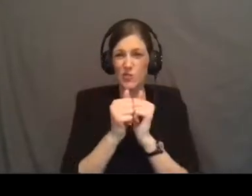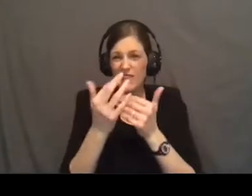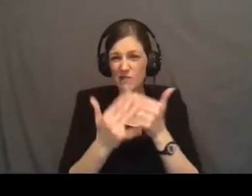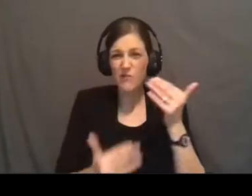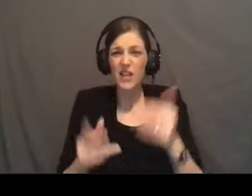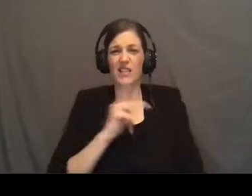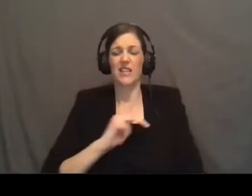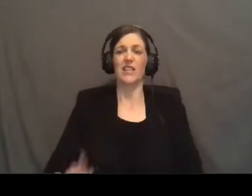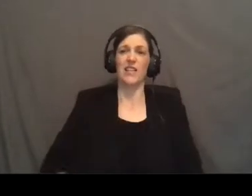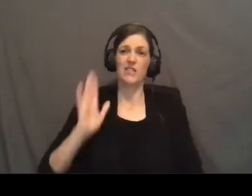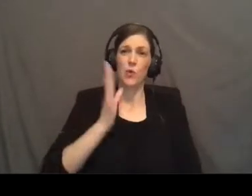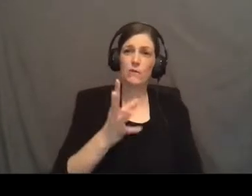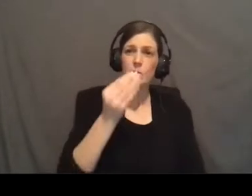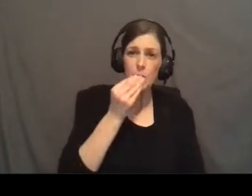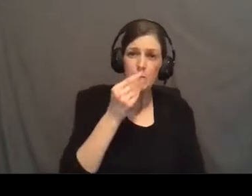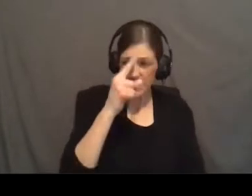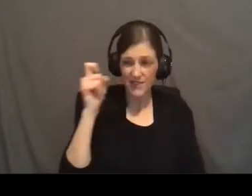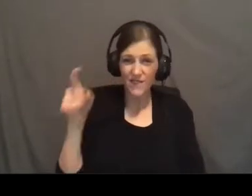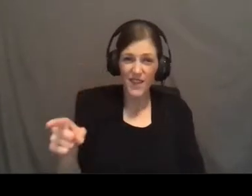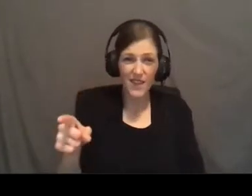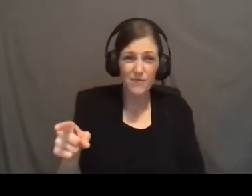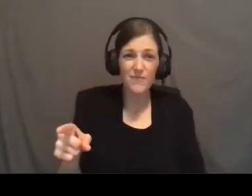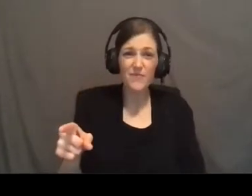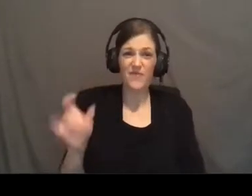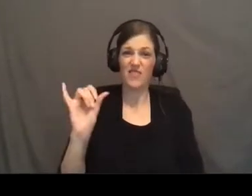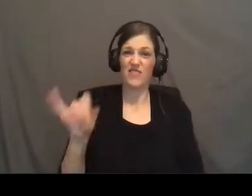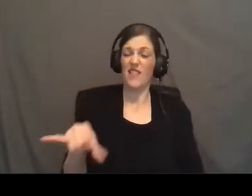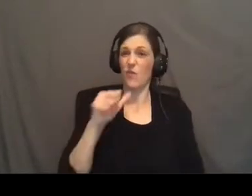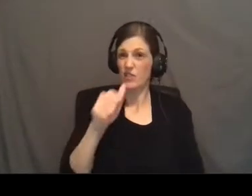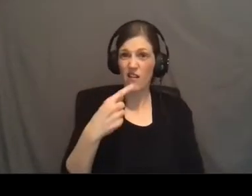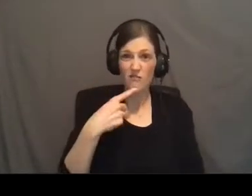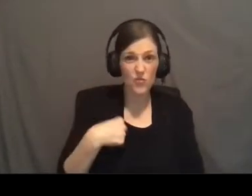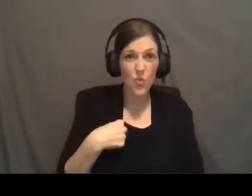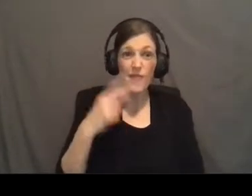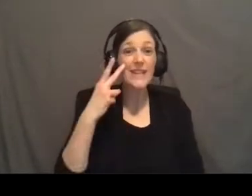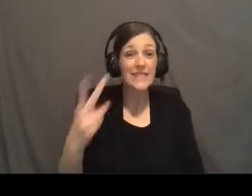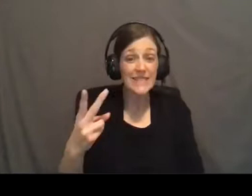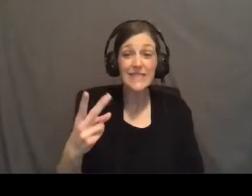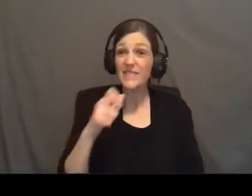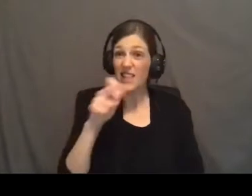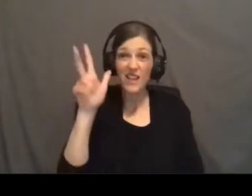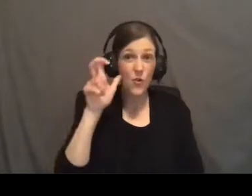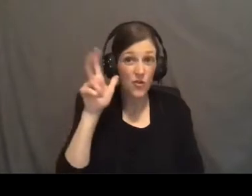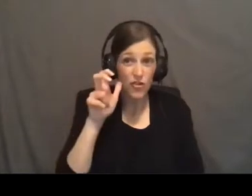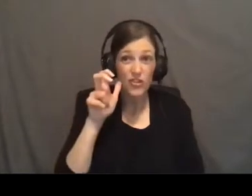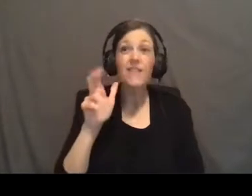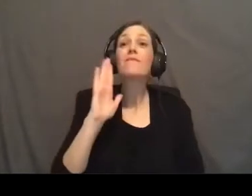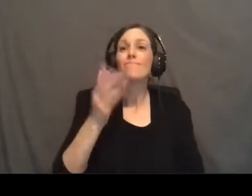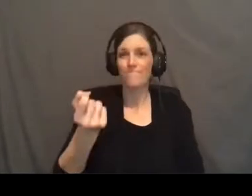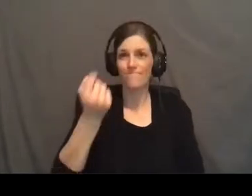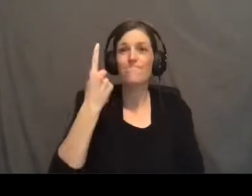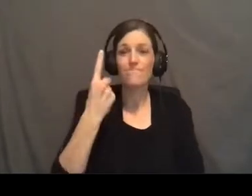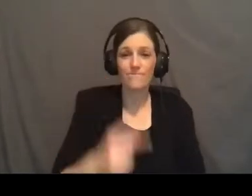Kings shall shut their mouths because of him for that which has not been told them they see and that which they have not heard they understand.